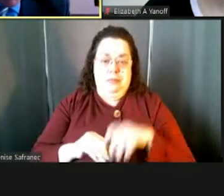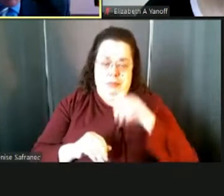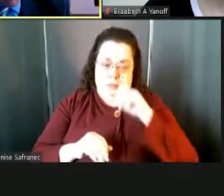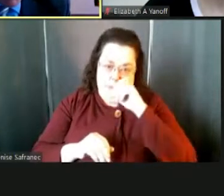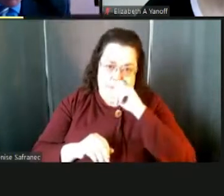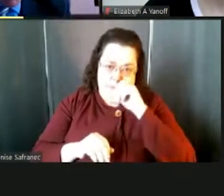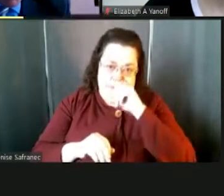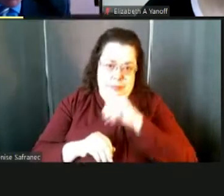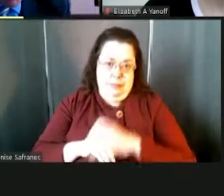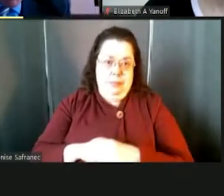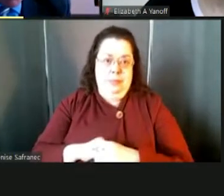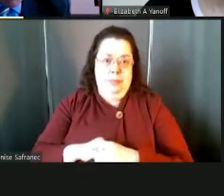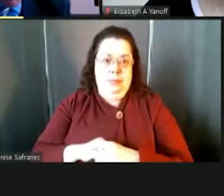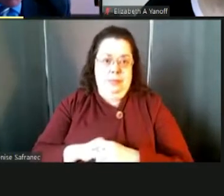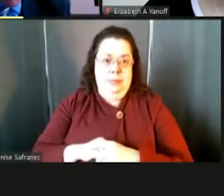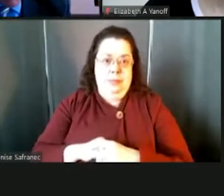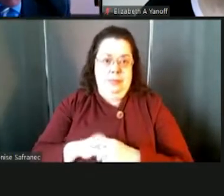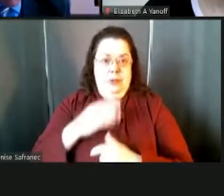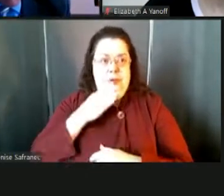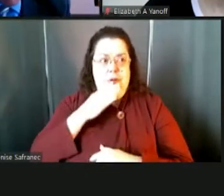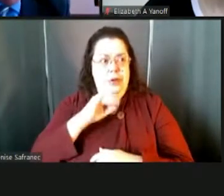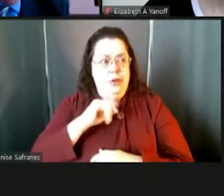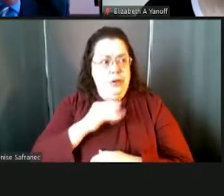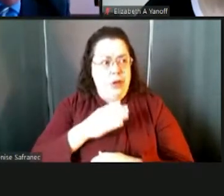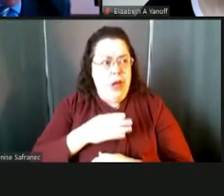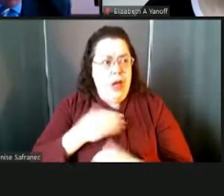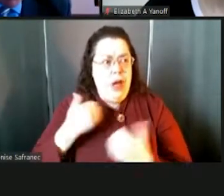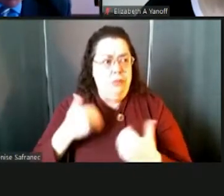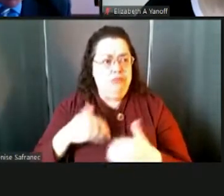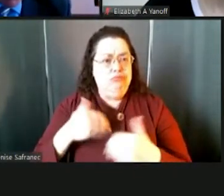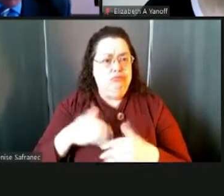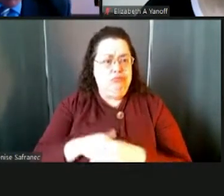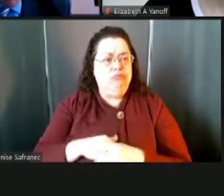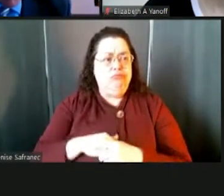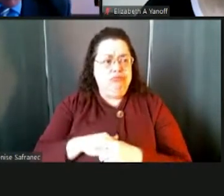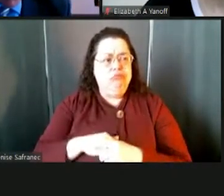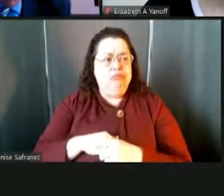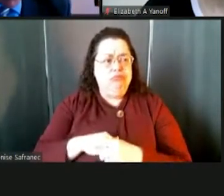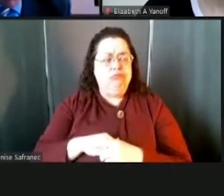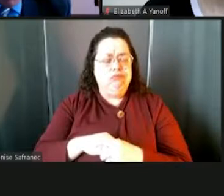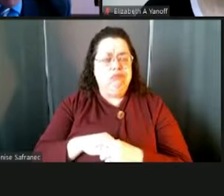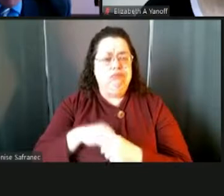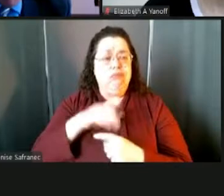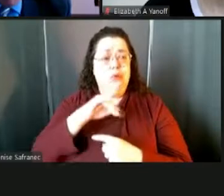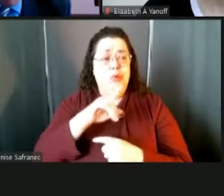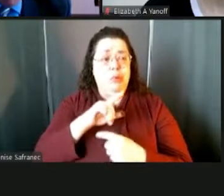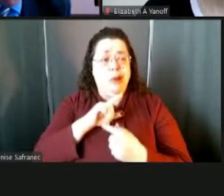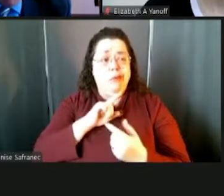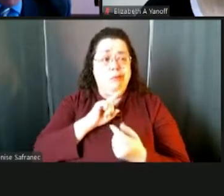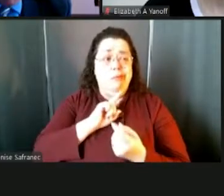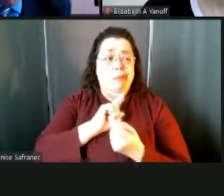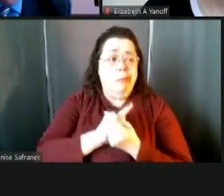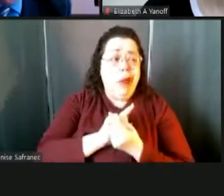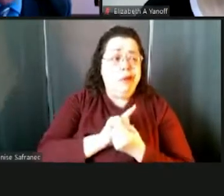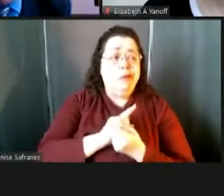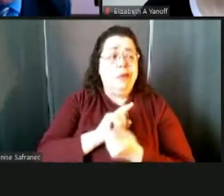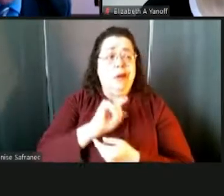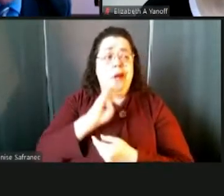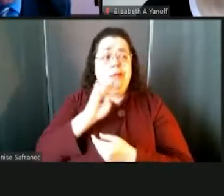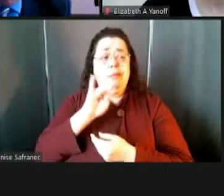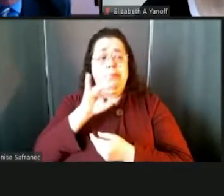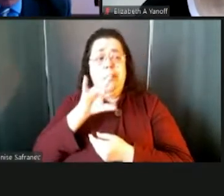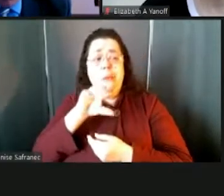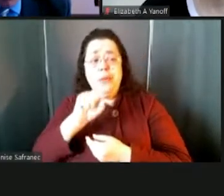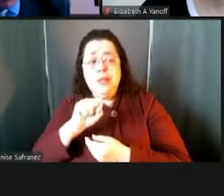Uh, did a great job there. I don't have much to add on that. Um, you know, we've always met as a, um, BOCES group, those